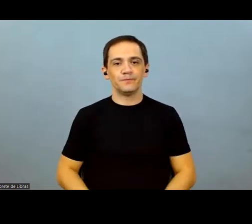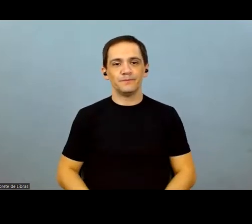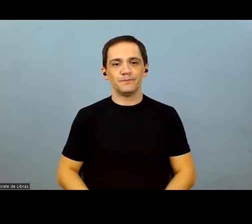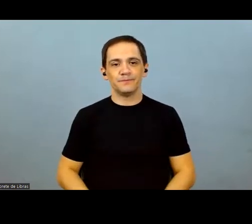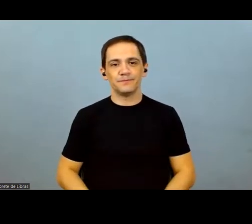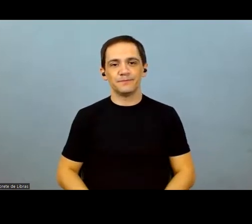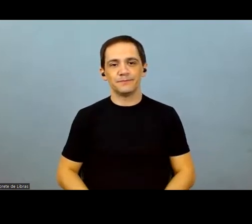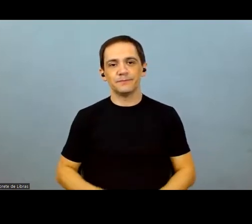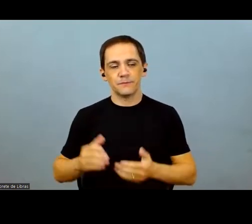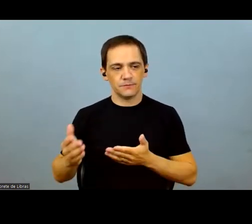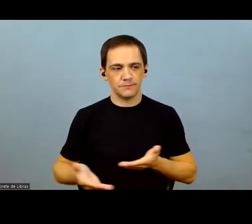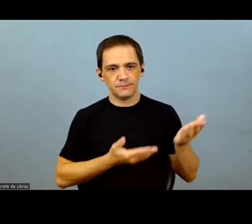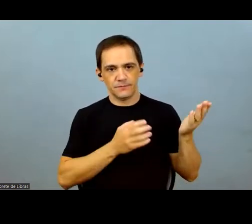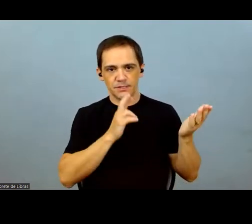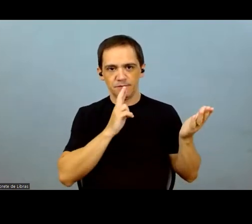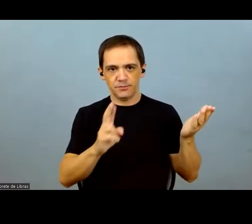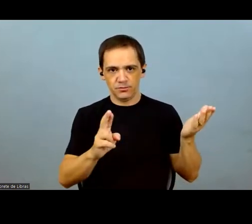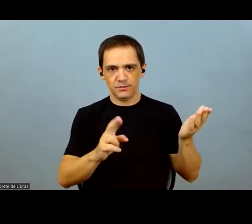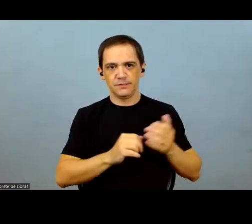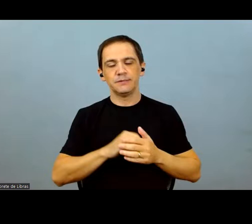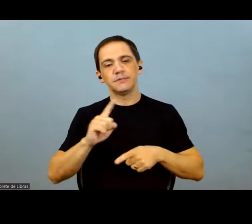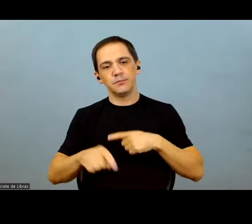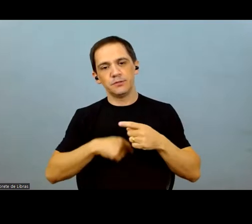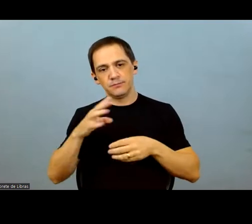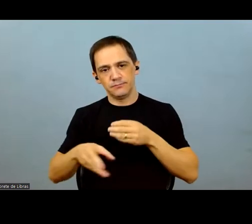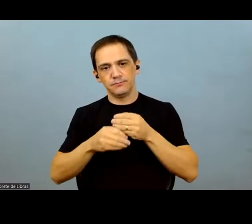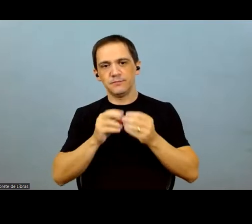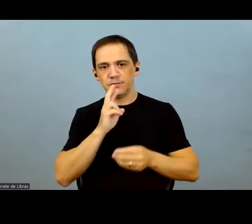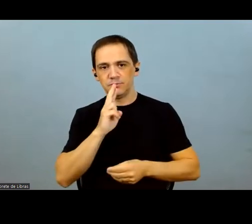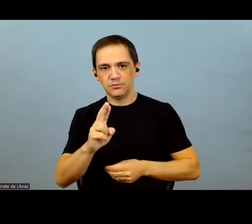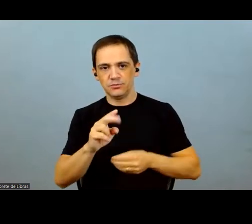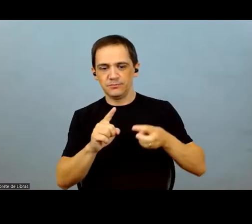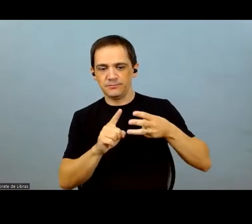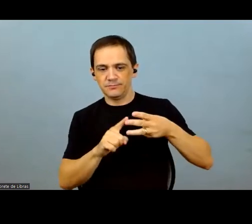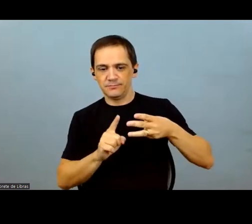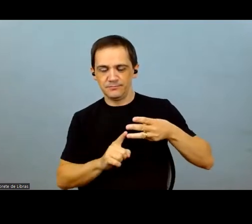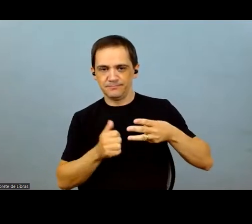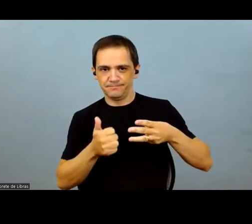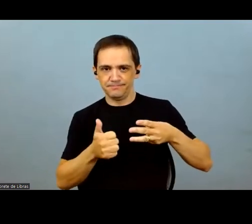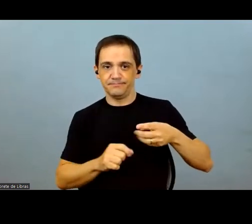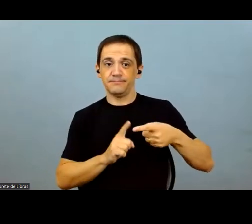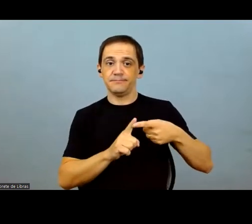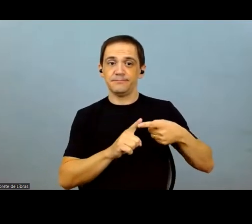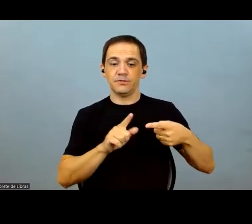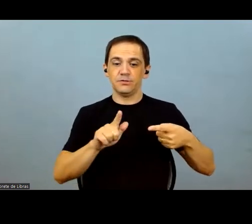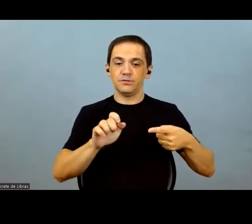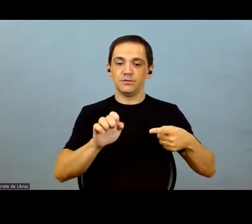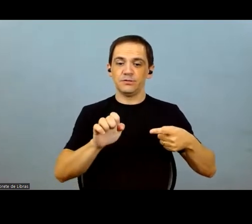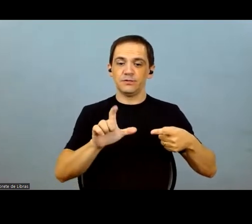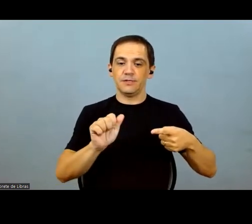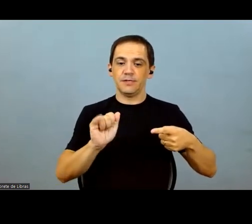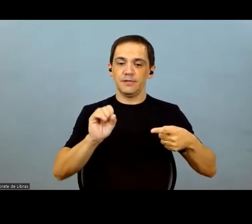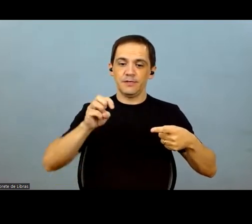projects of the company. Thank you very much. Okay, Shilain will start